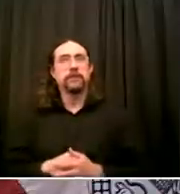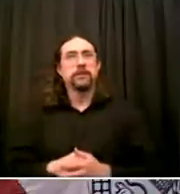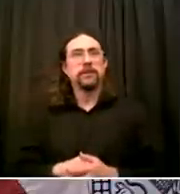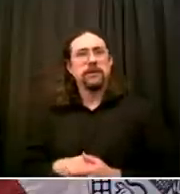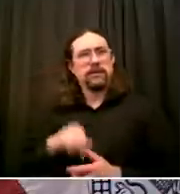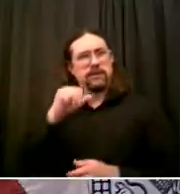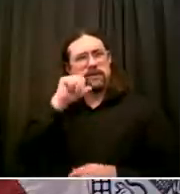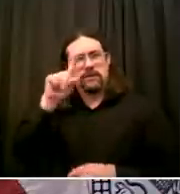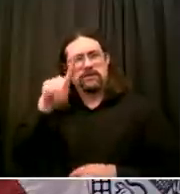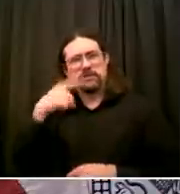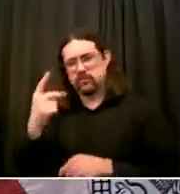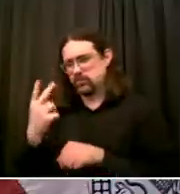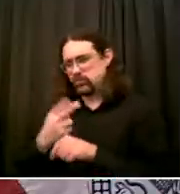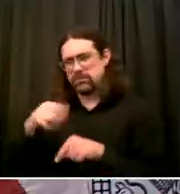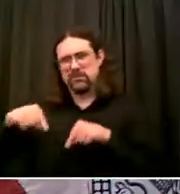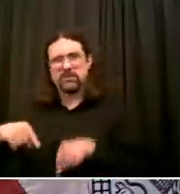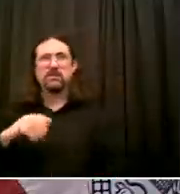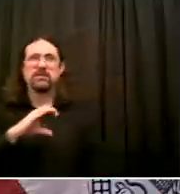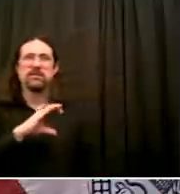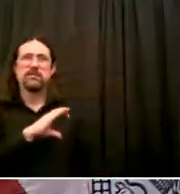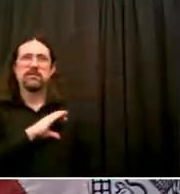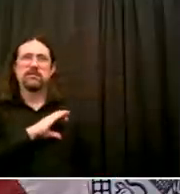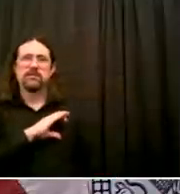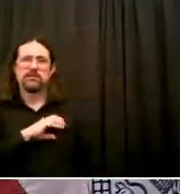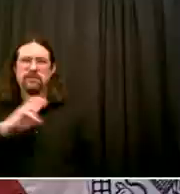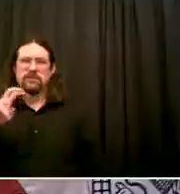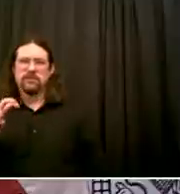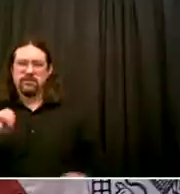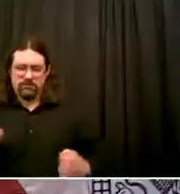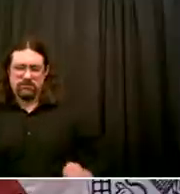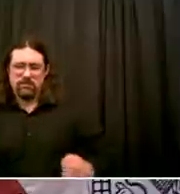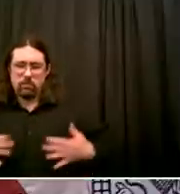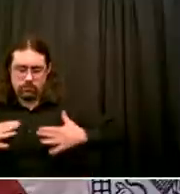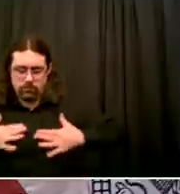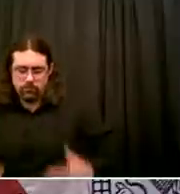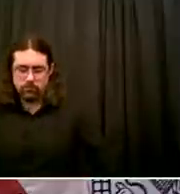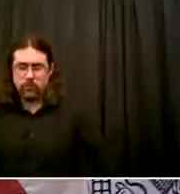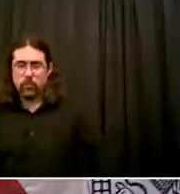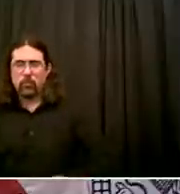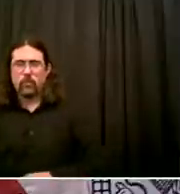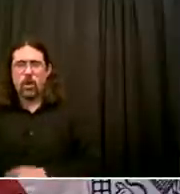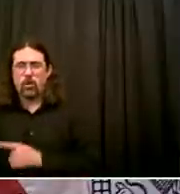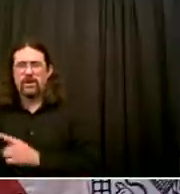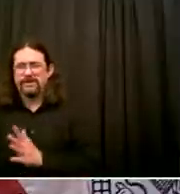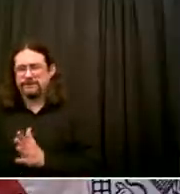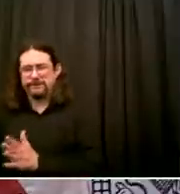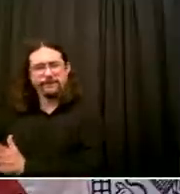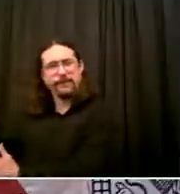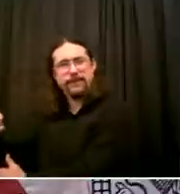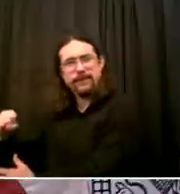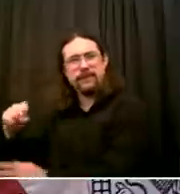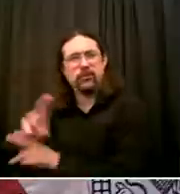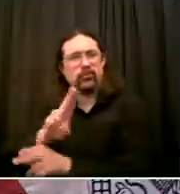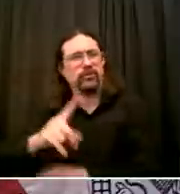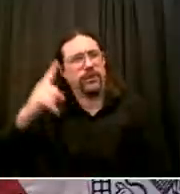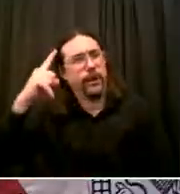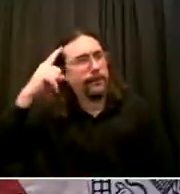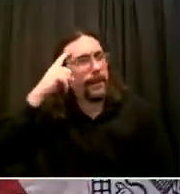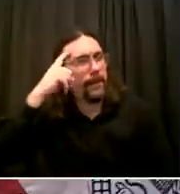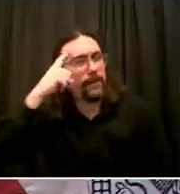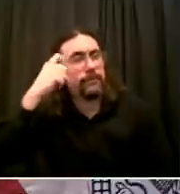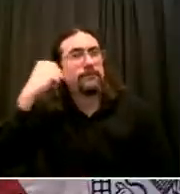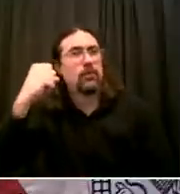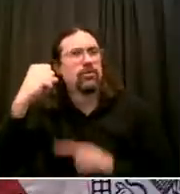that unit, as much as I believe a lot of members of that unit were really trying to do something very, very important and very